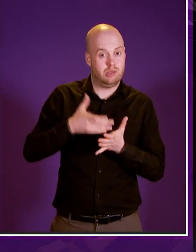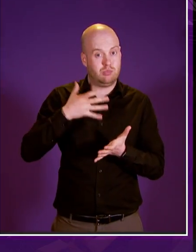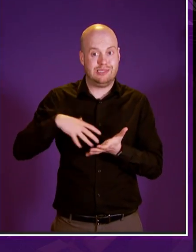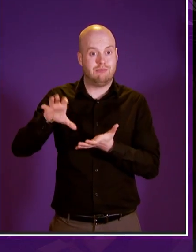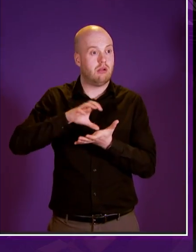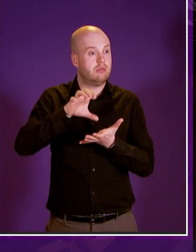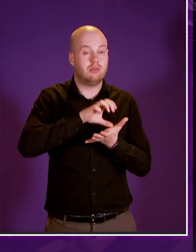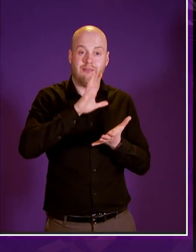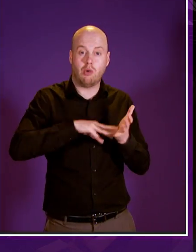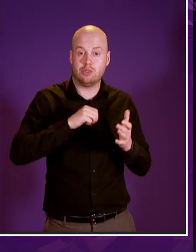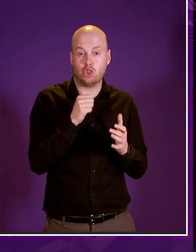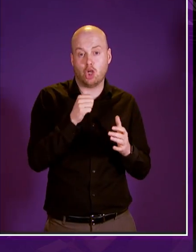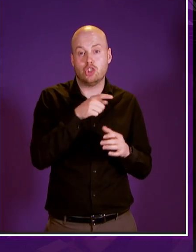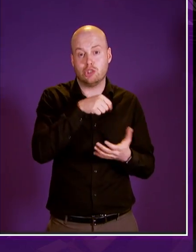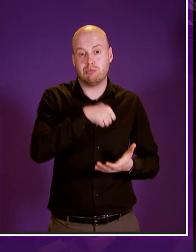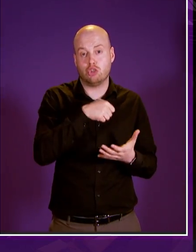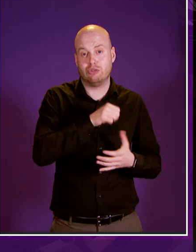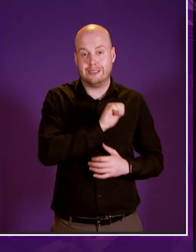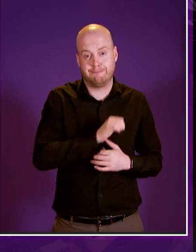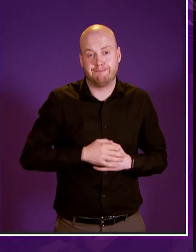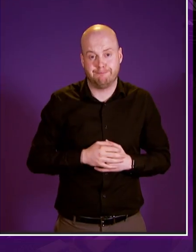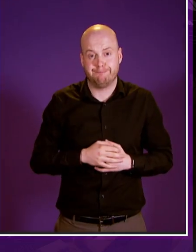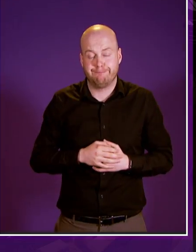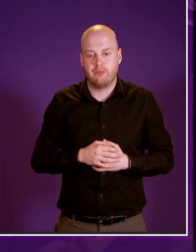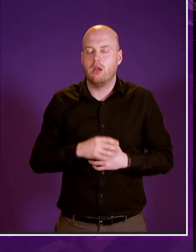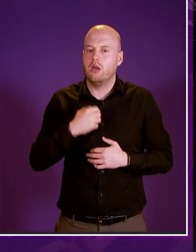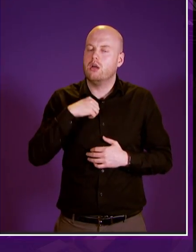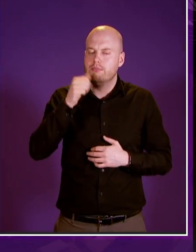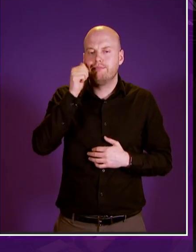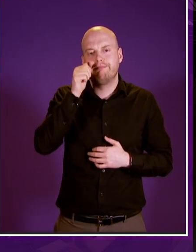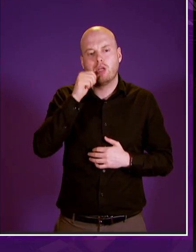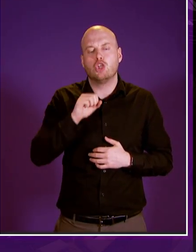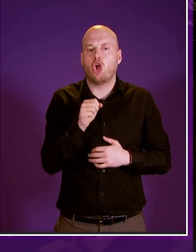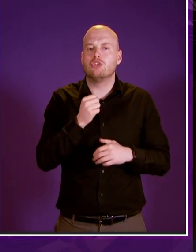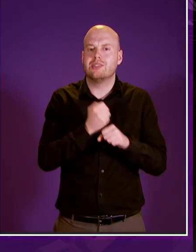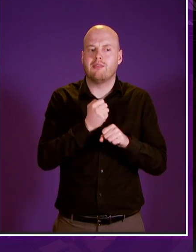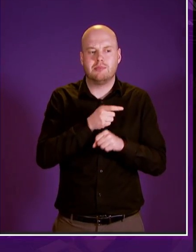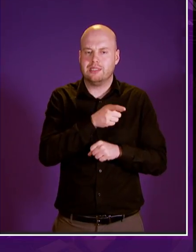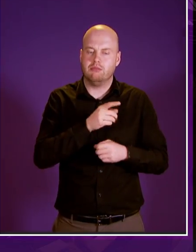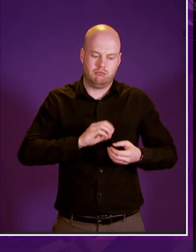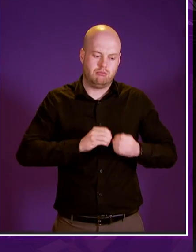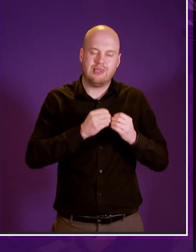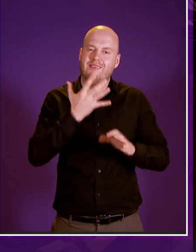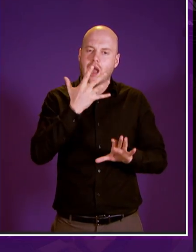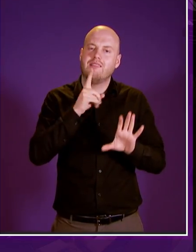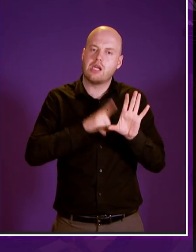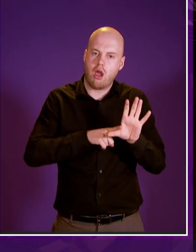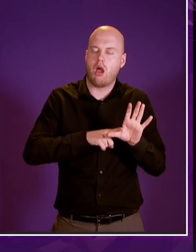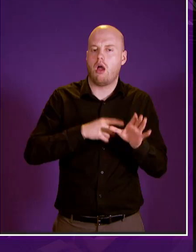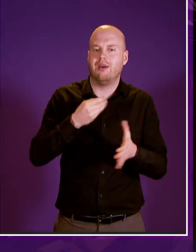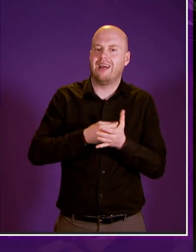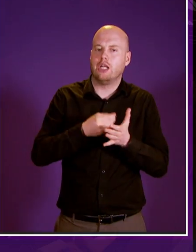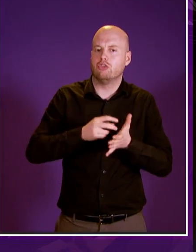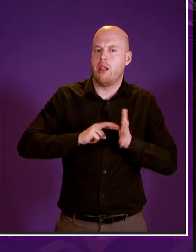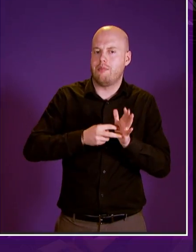scottish budget although i understand that the scottish government is developing a five-year financial plan to examine this issue i